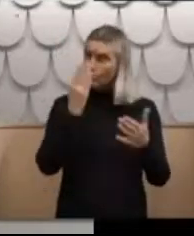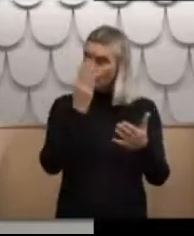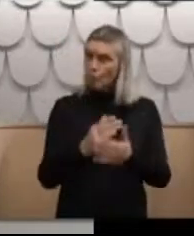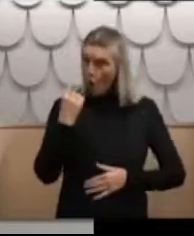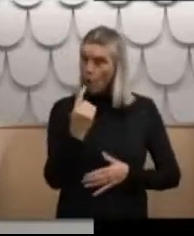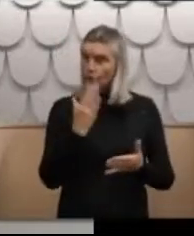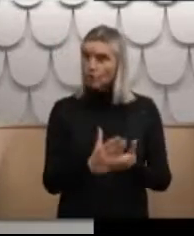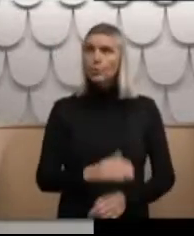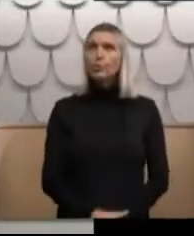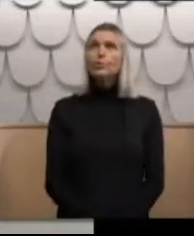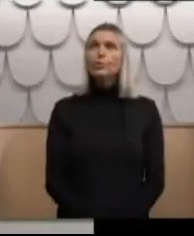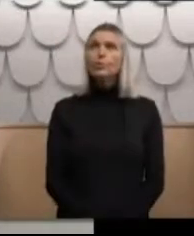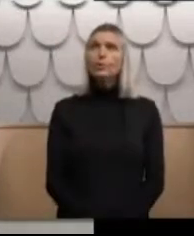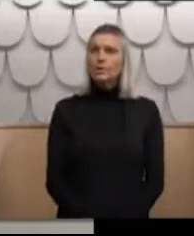but the truth?